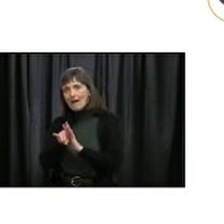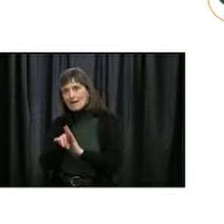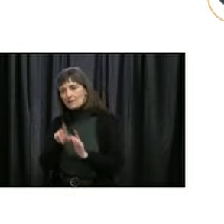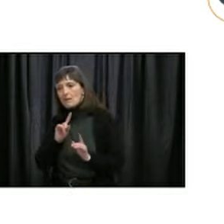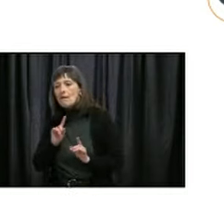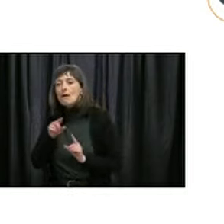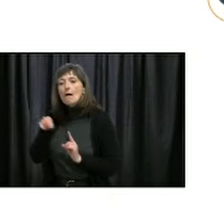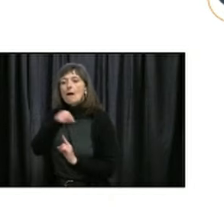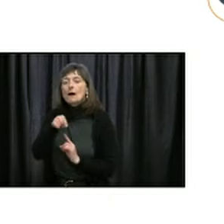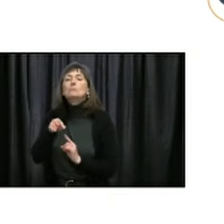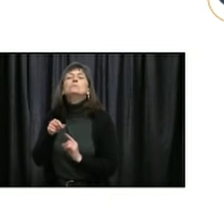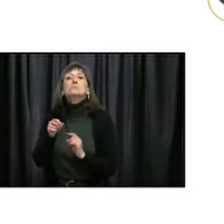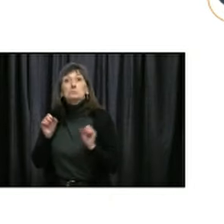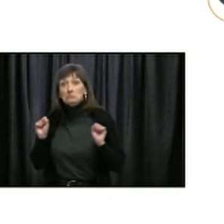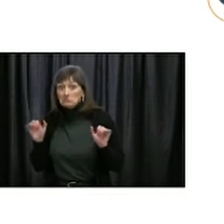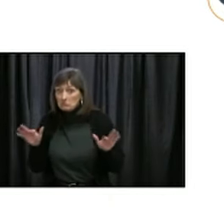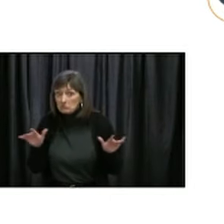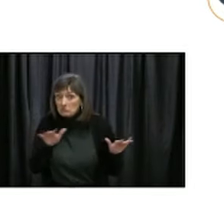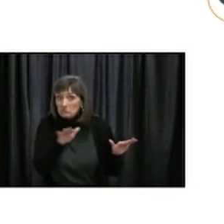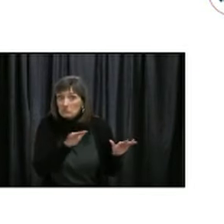we can move to alert level three.